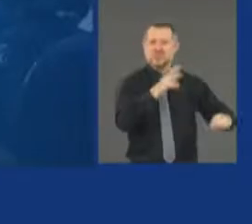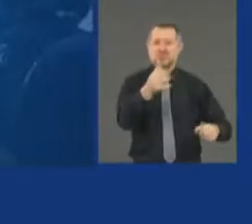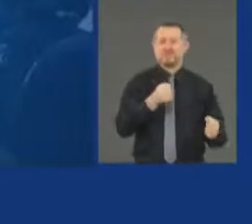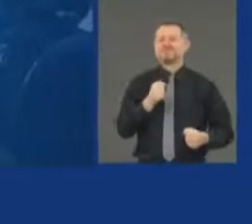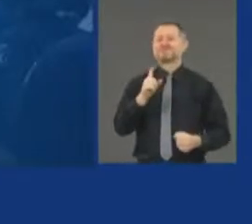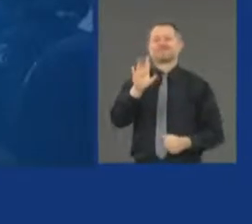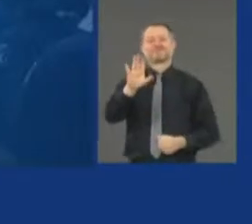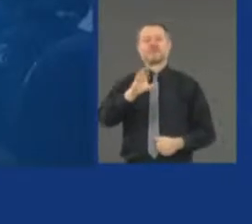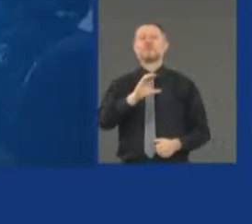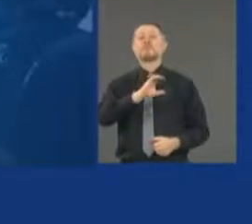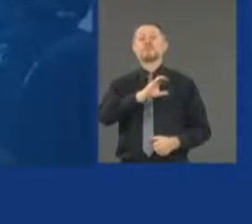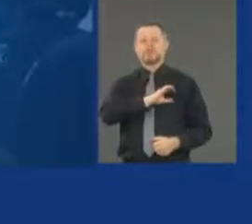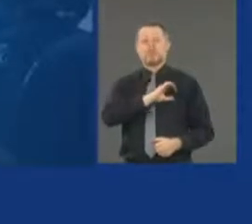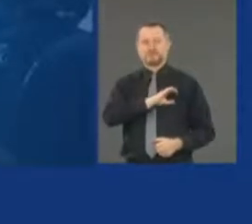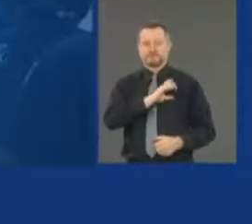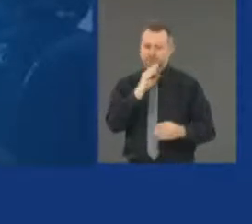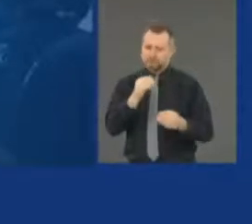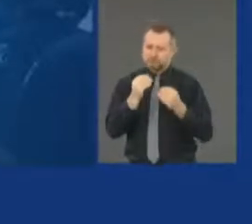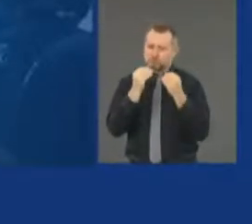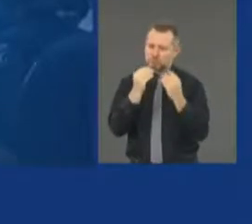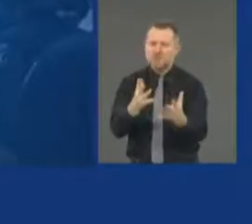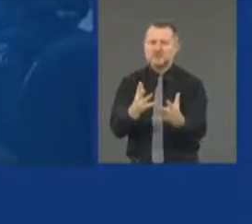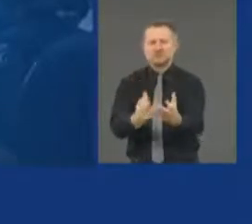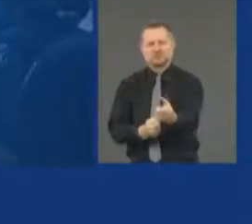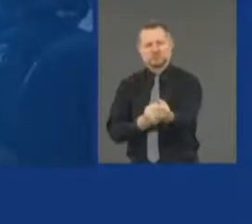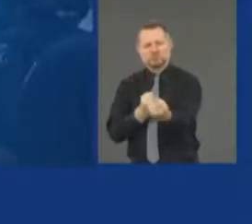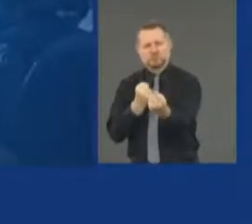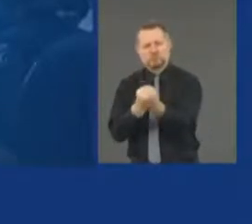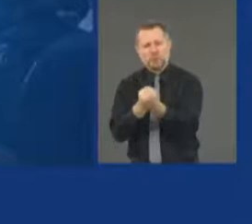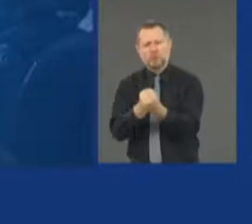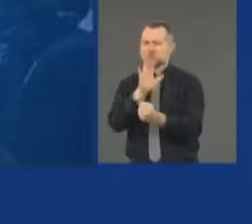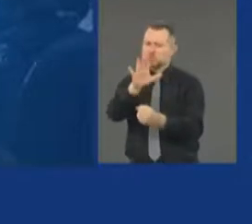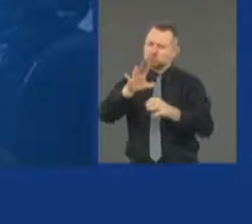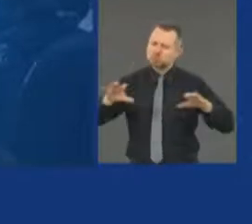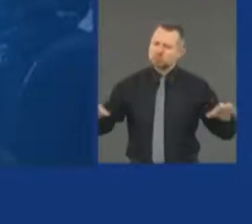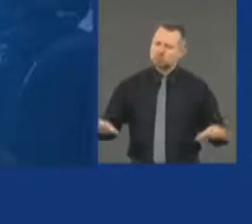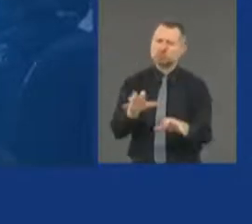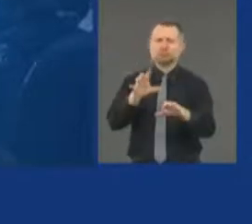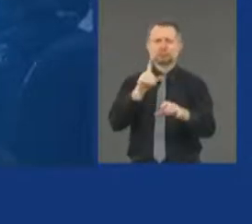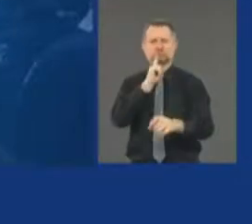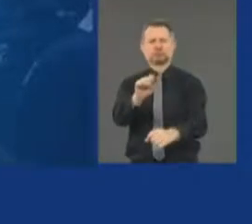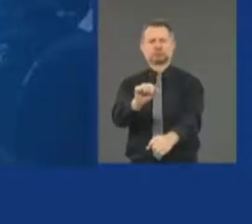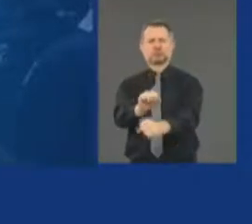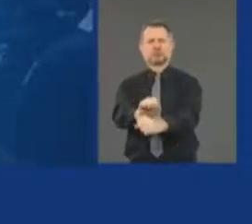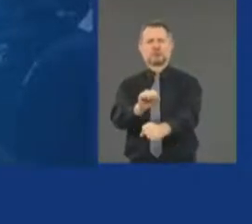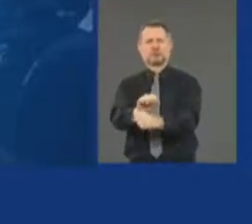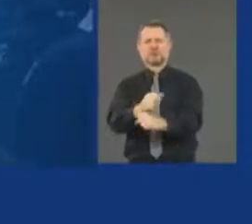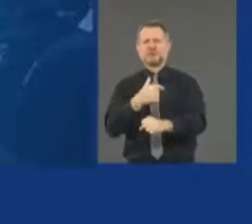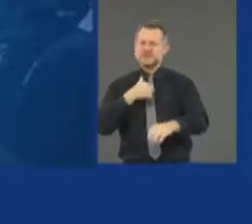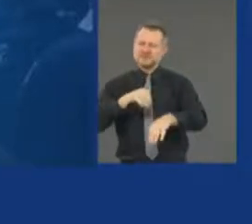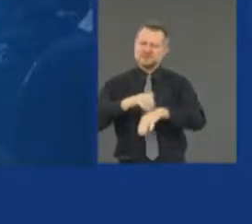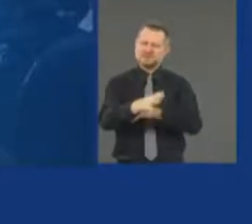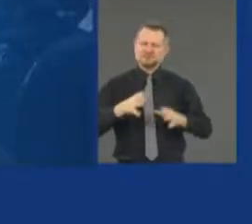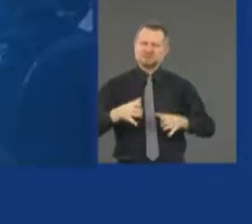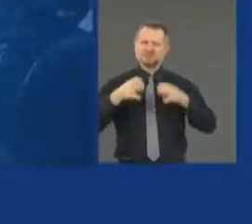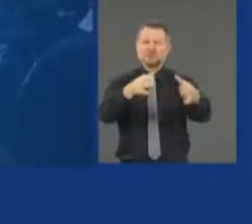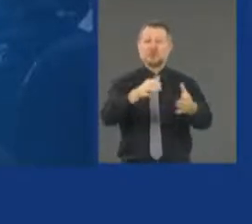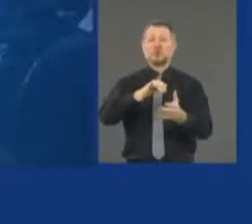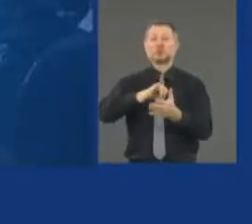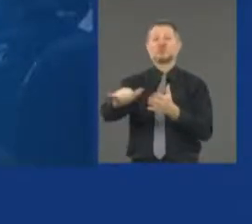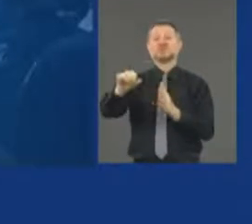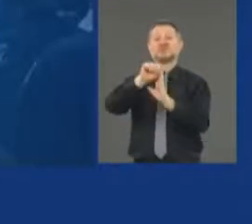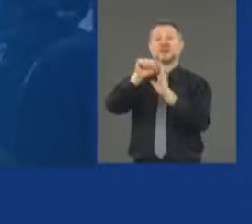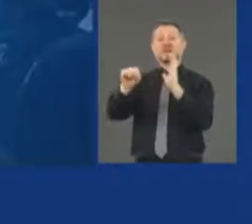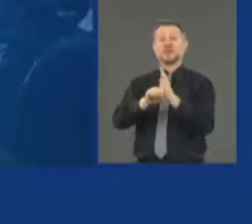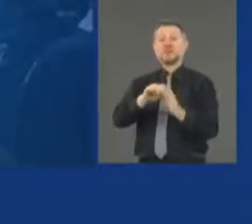supported in being able to do their job. I've sent New York State police to cities to